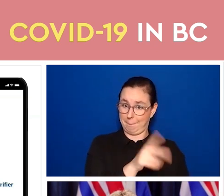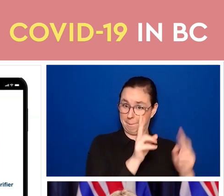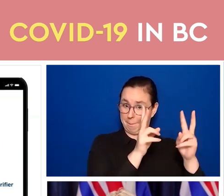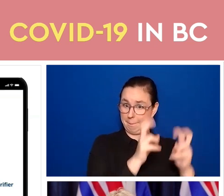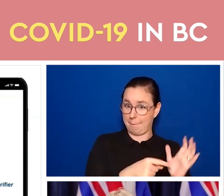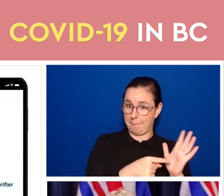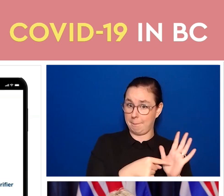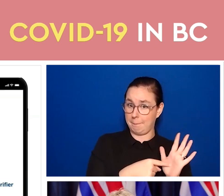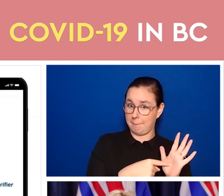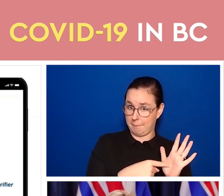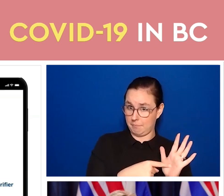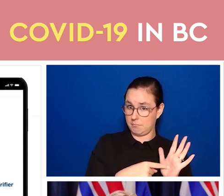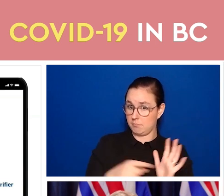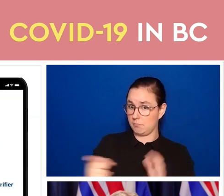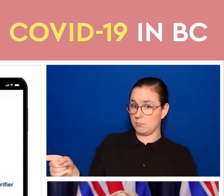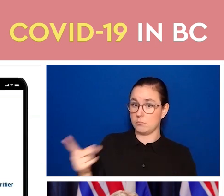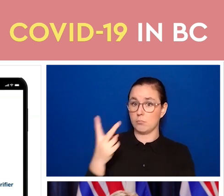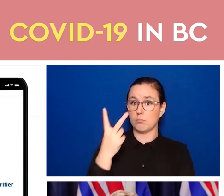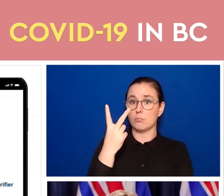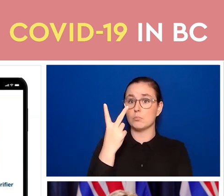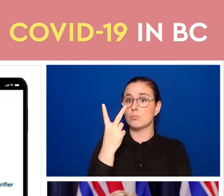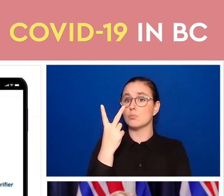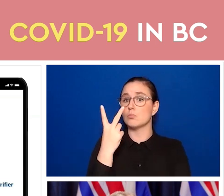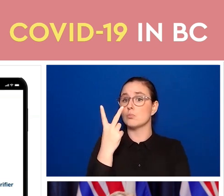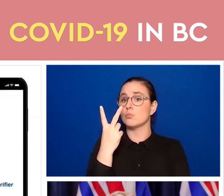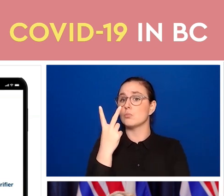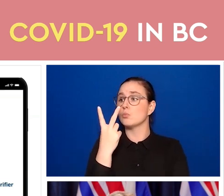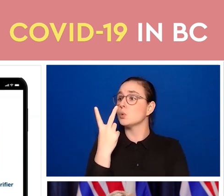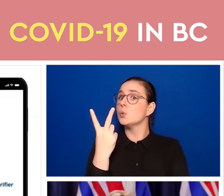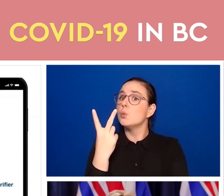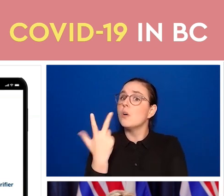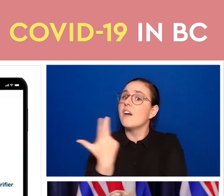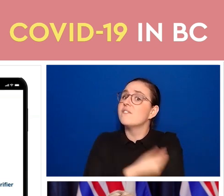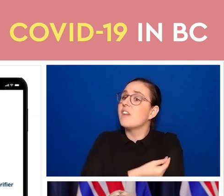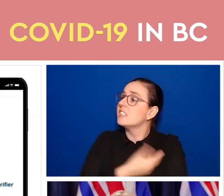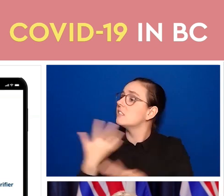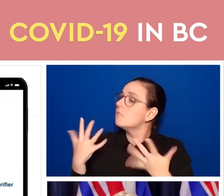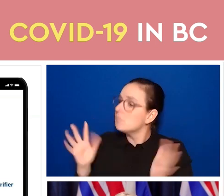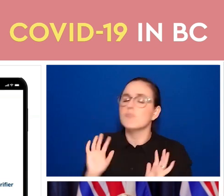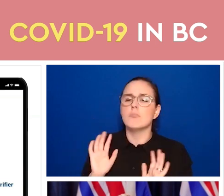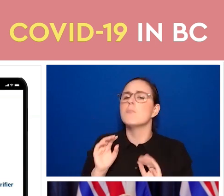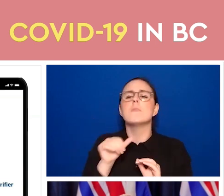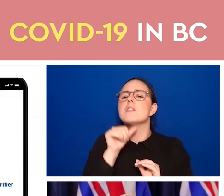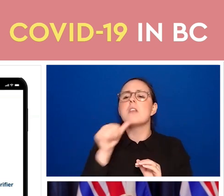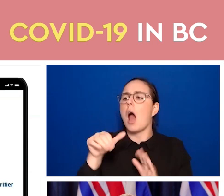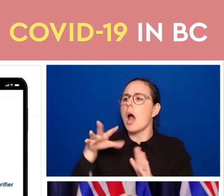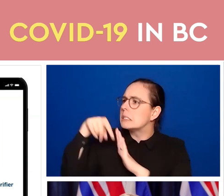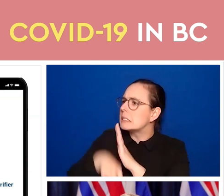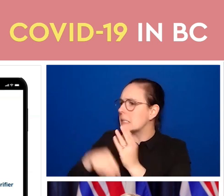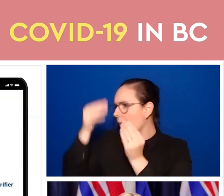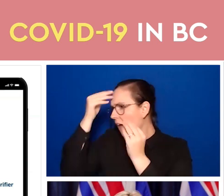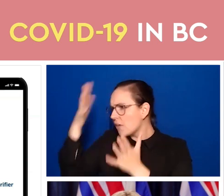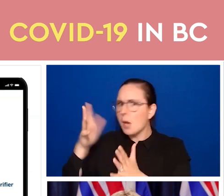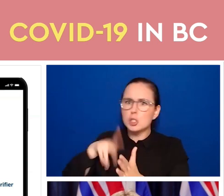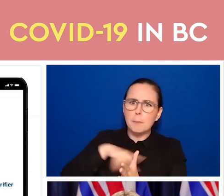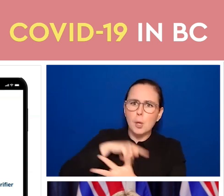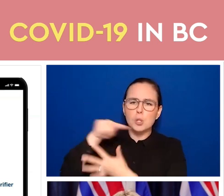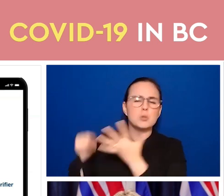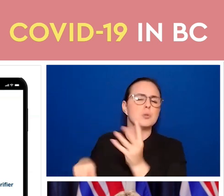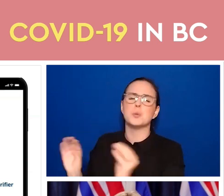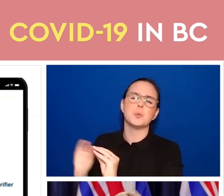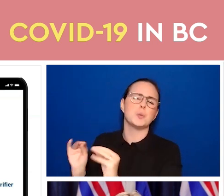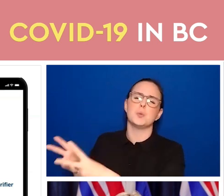smartphone that somebody uses to scan. And it's available, as I mentioned, for Apple or Android